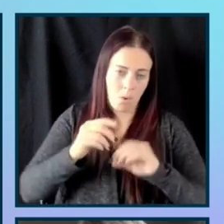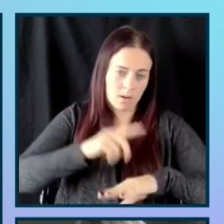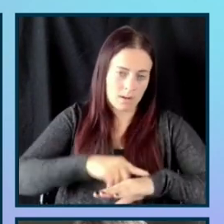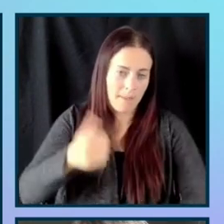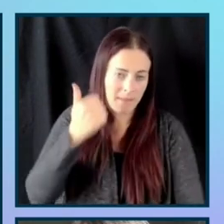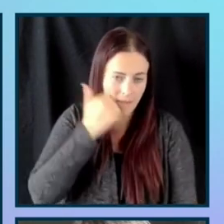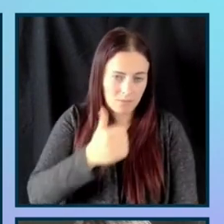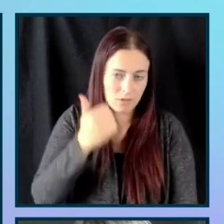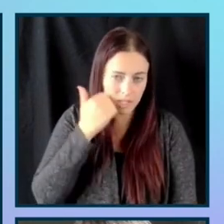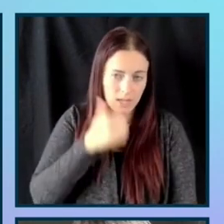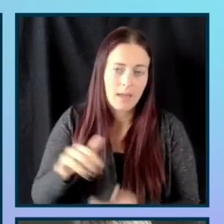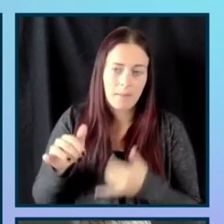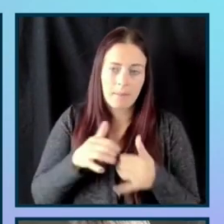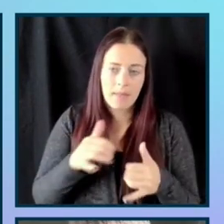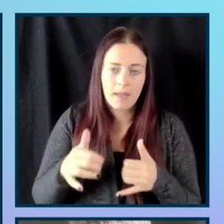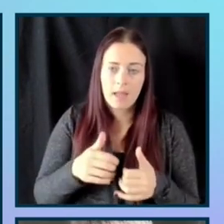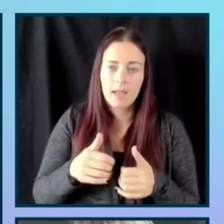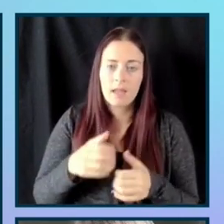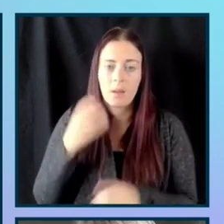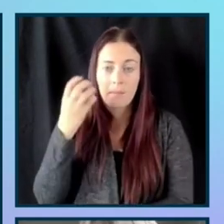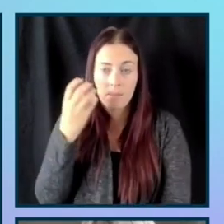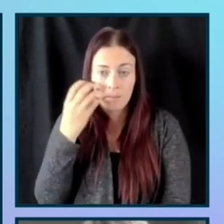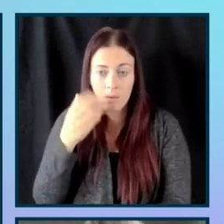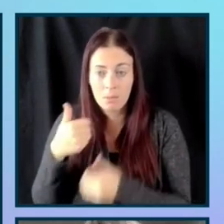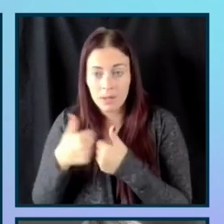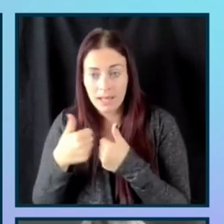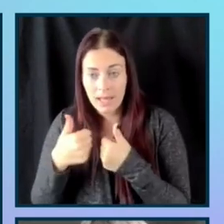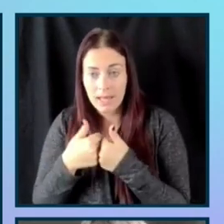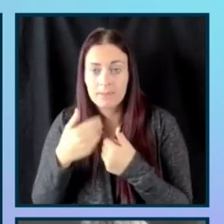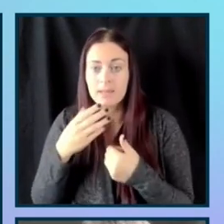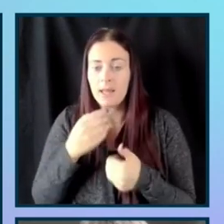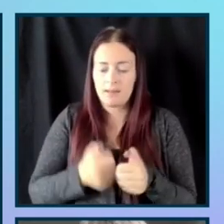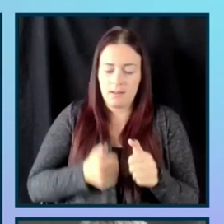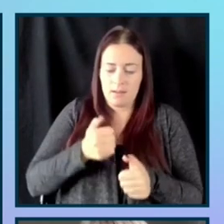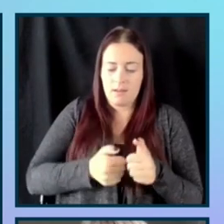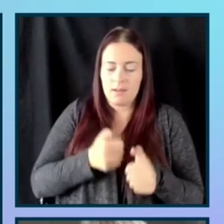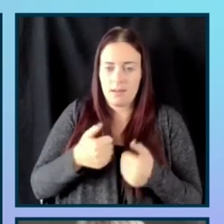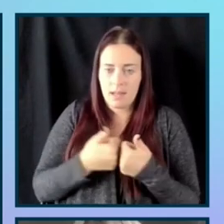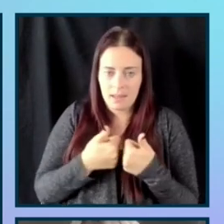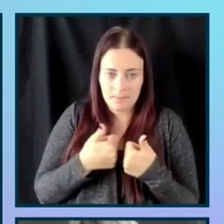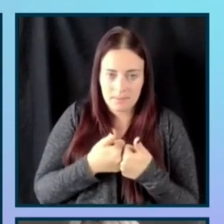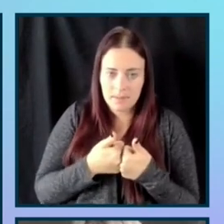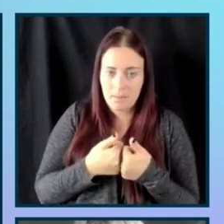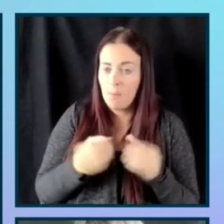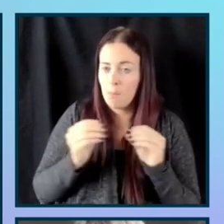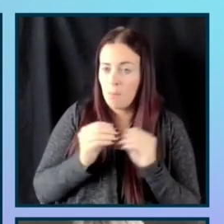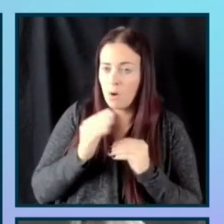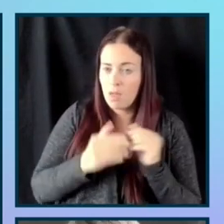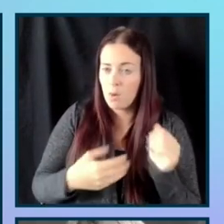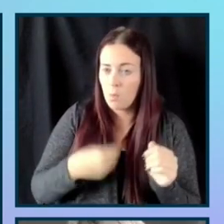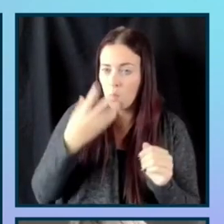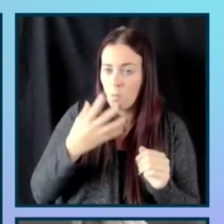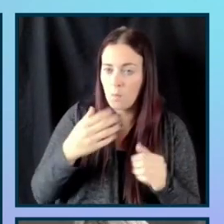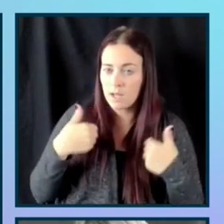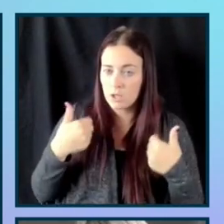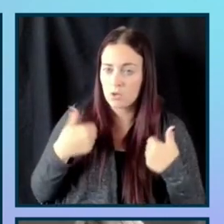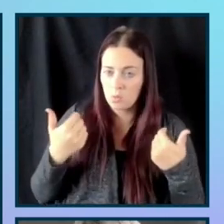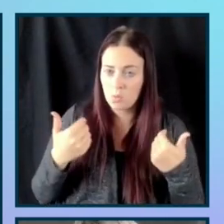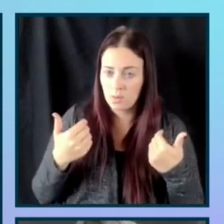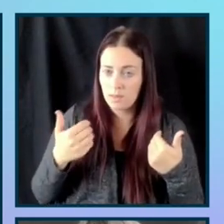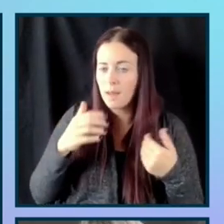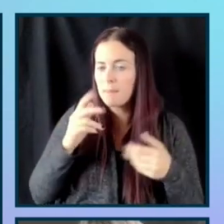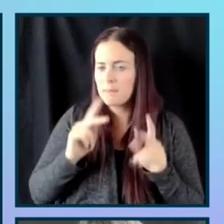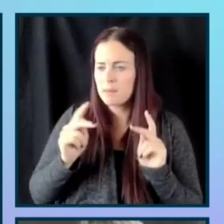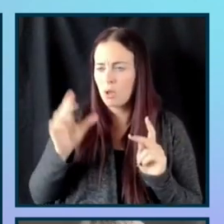games and console games than actually white youth, um, which may kind of like, uh, challenge some people's assumptions about the typical